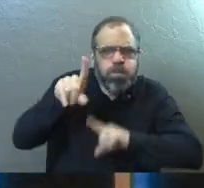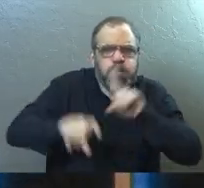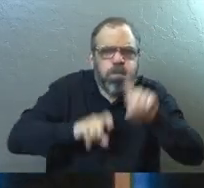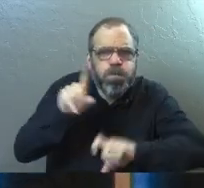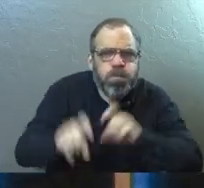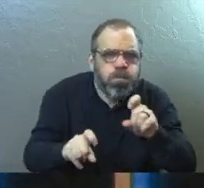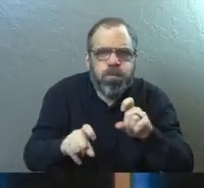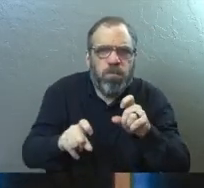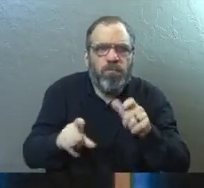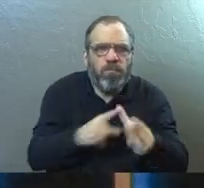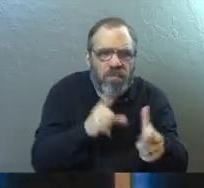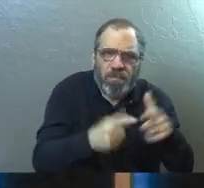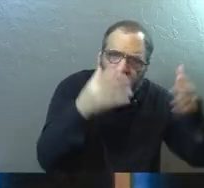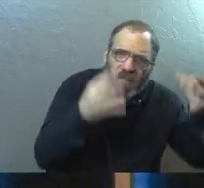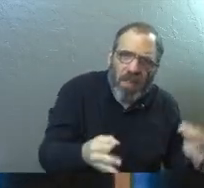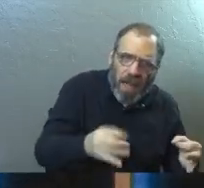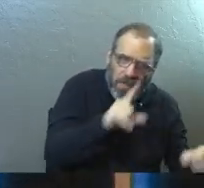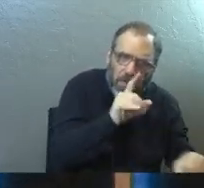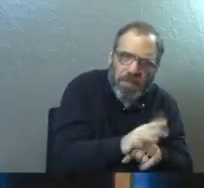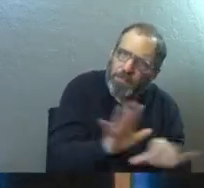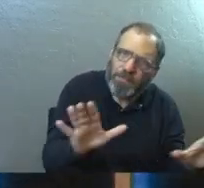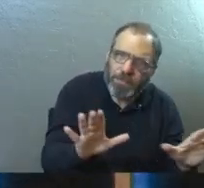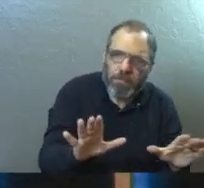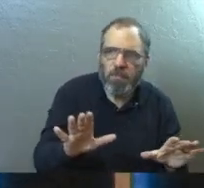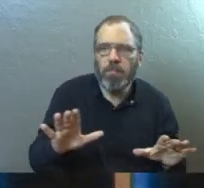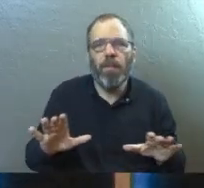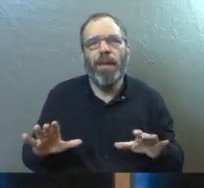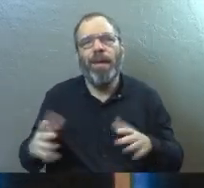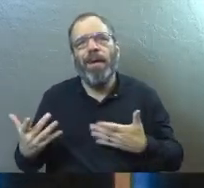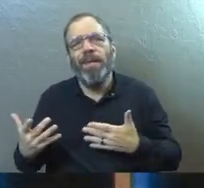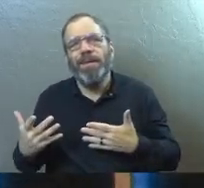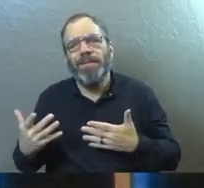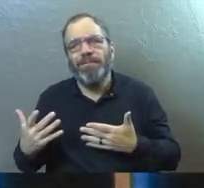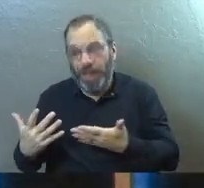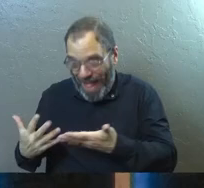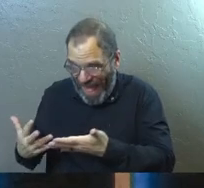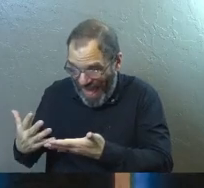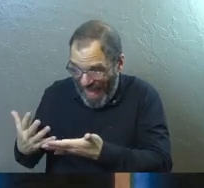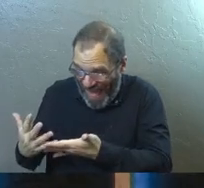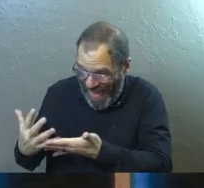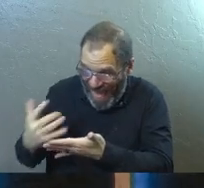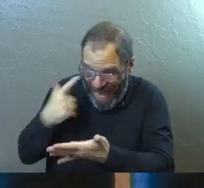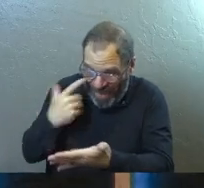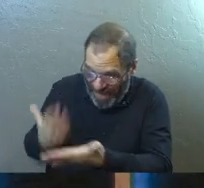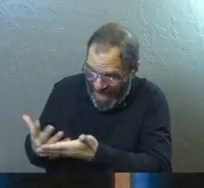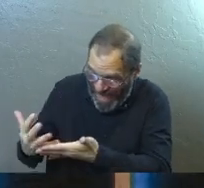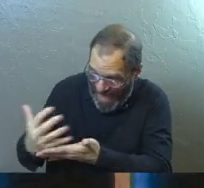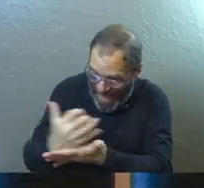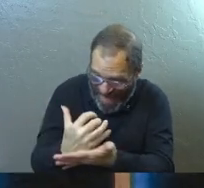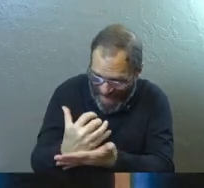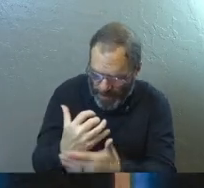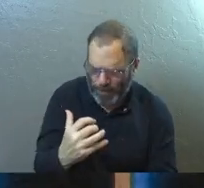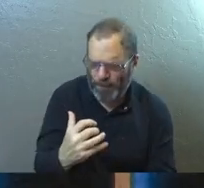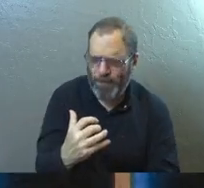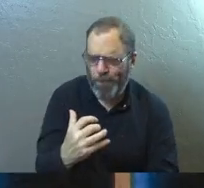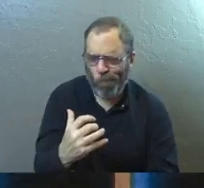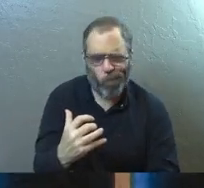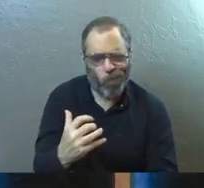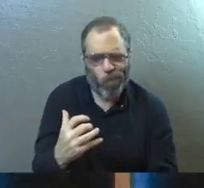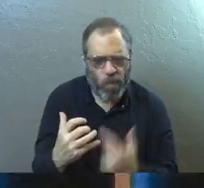before we finally decide and commit. There's always some kind of a gap there. And that's where we have to trust.